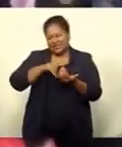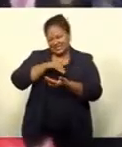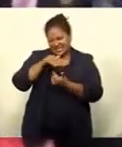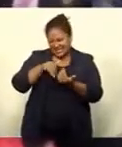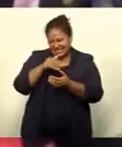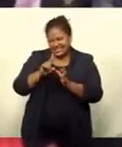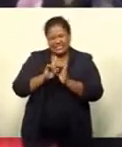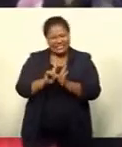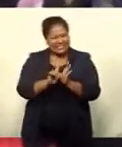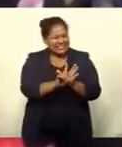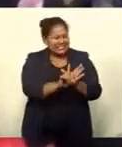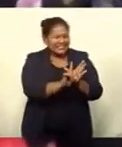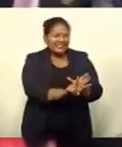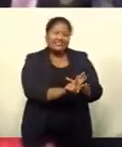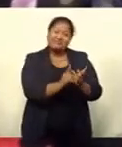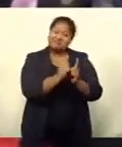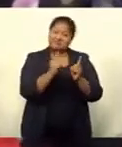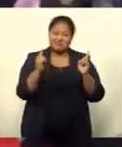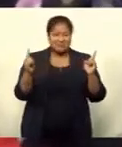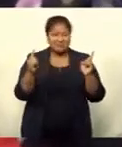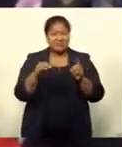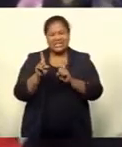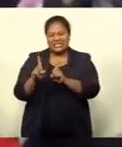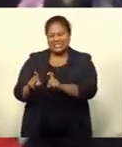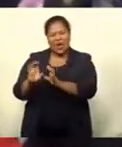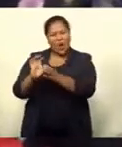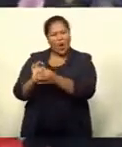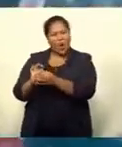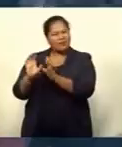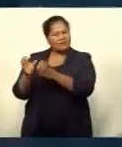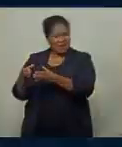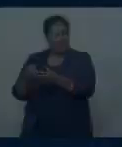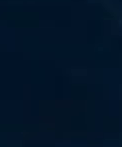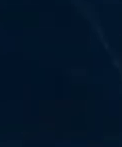distancing staying in your own bubbles and so on